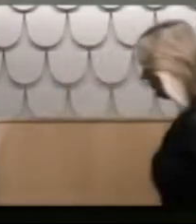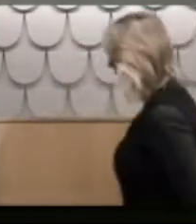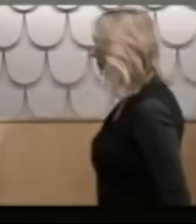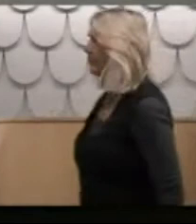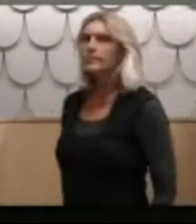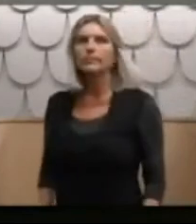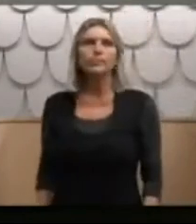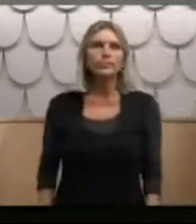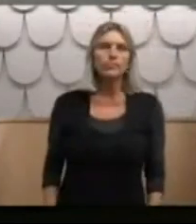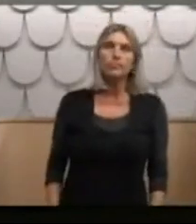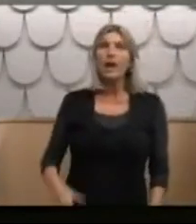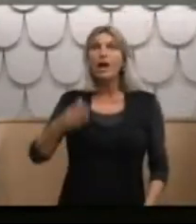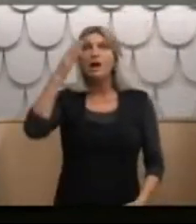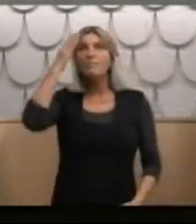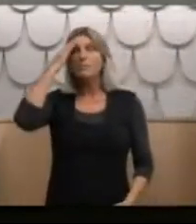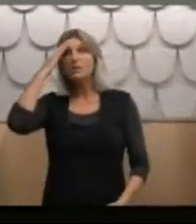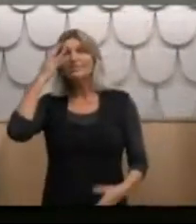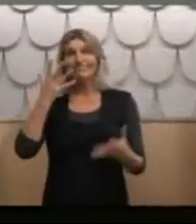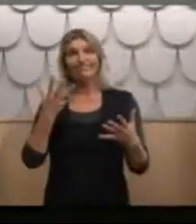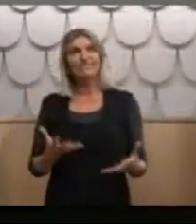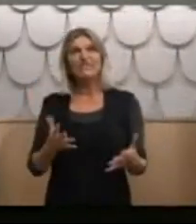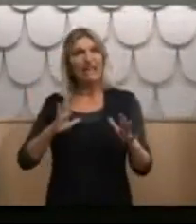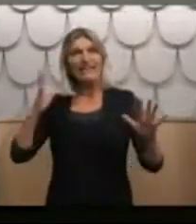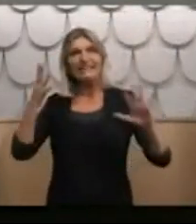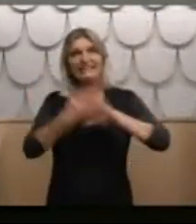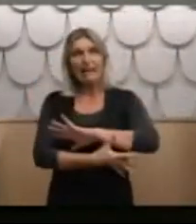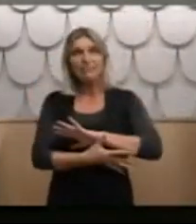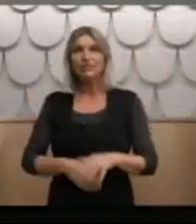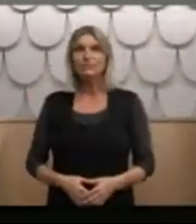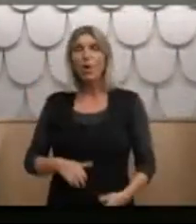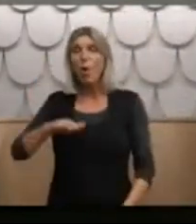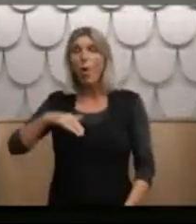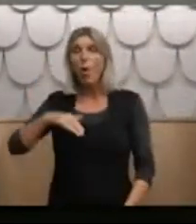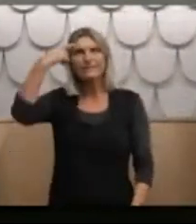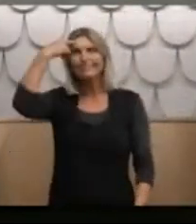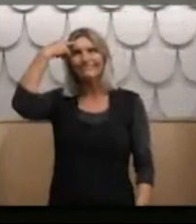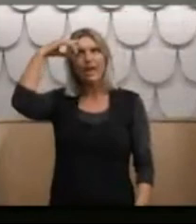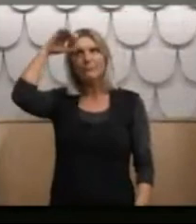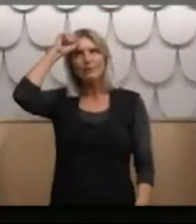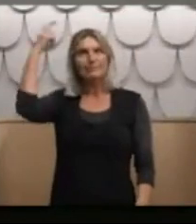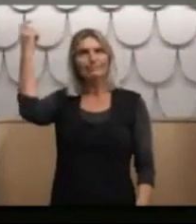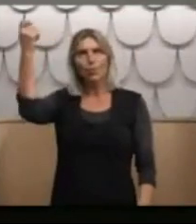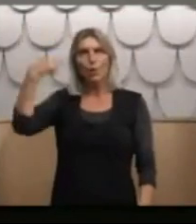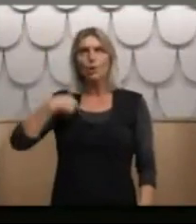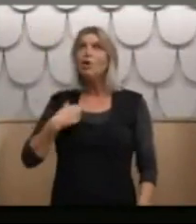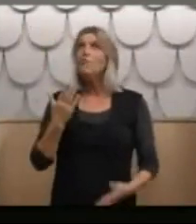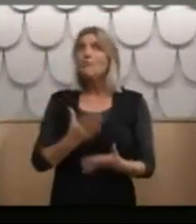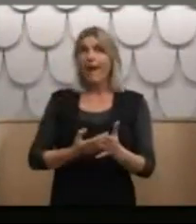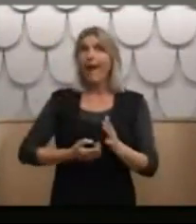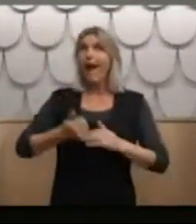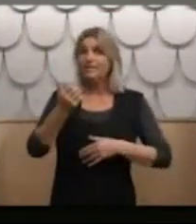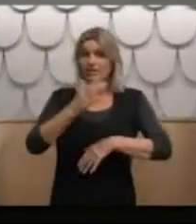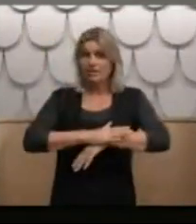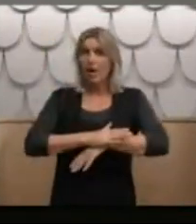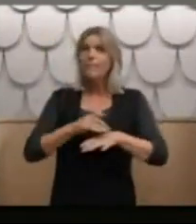Severely damaged memory. My memory has always been totally shot. Really screwed up since Lake Alice. I can't